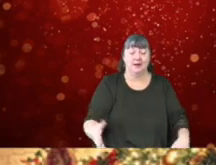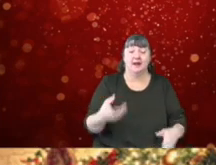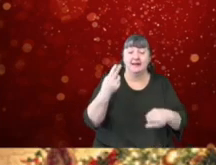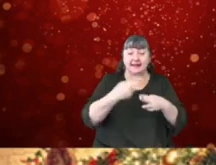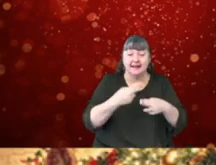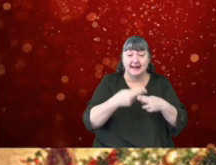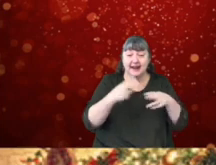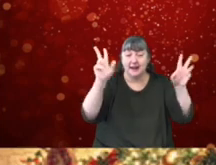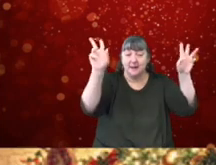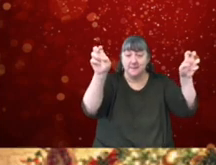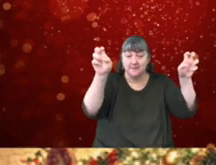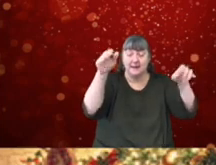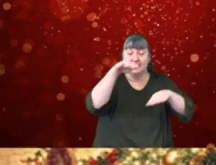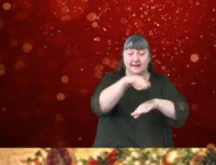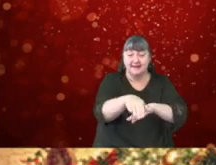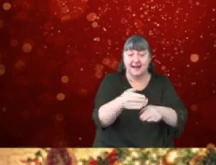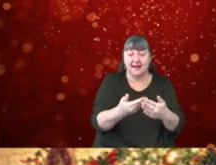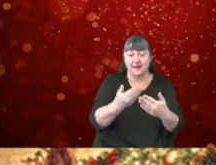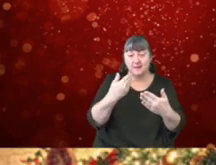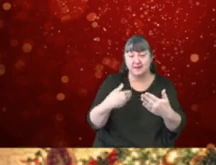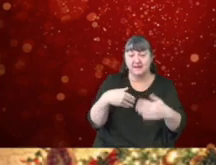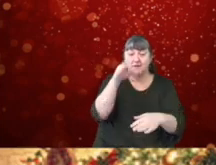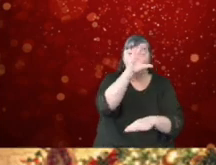The Night Before Christmas.